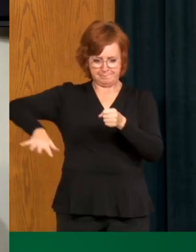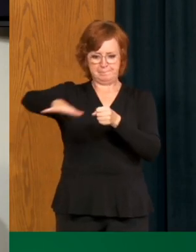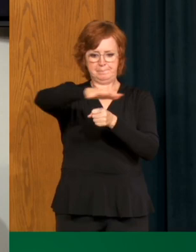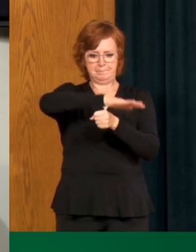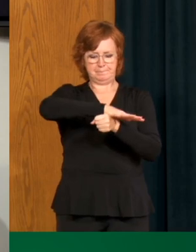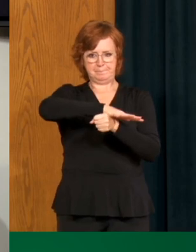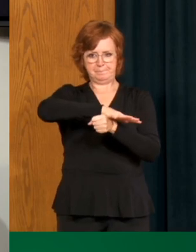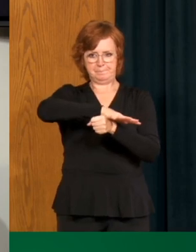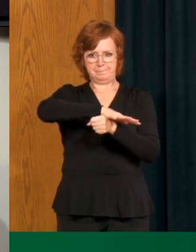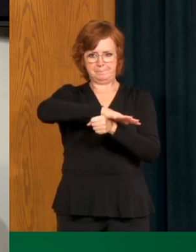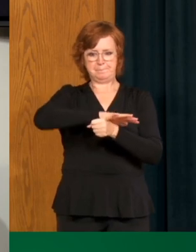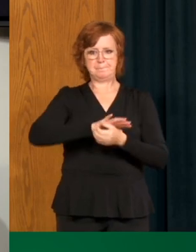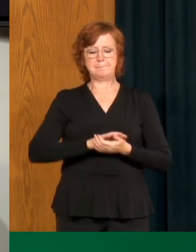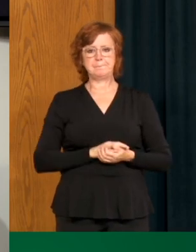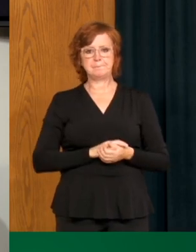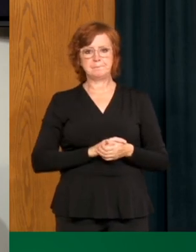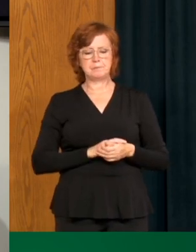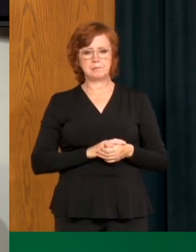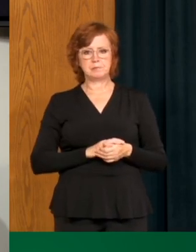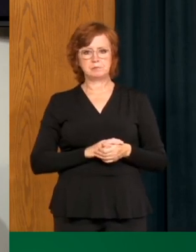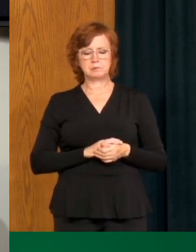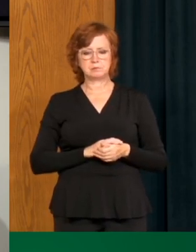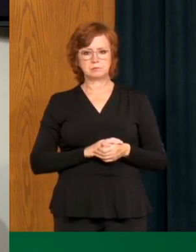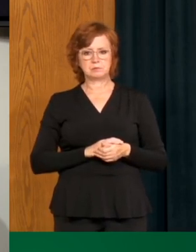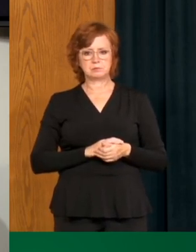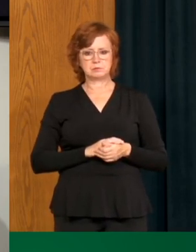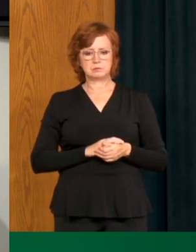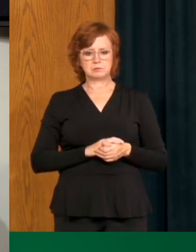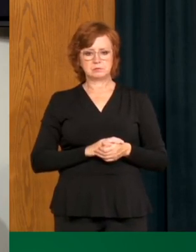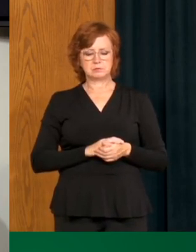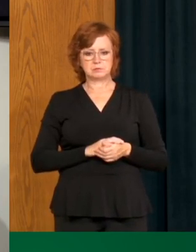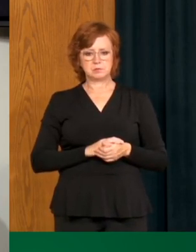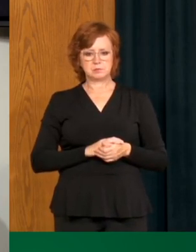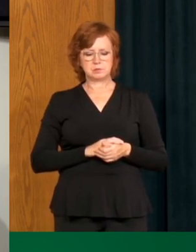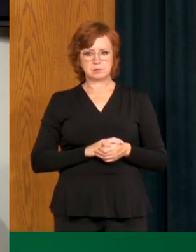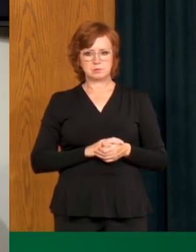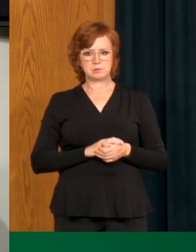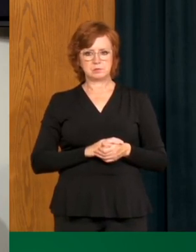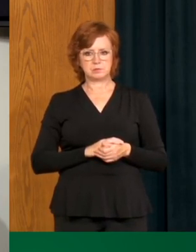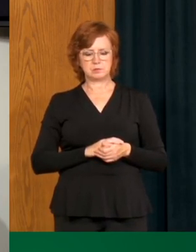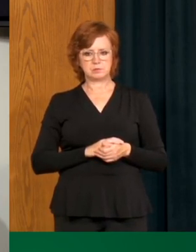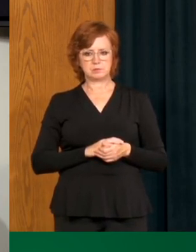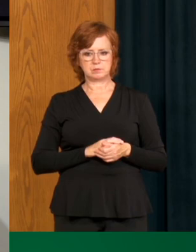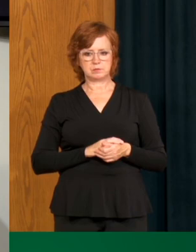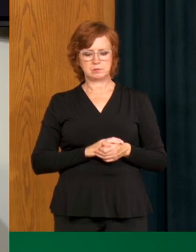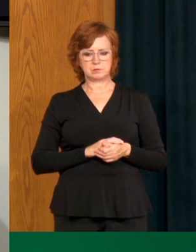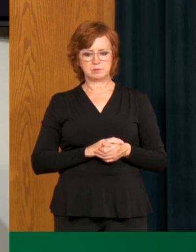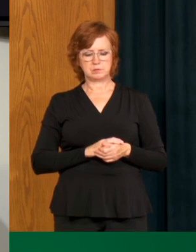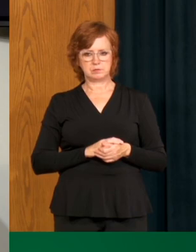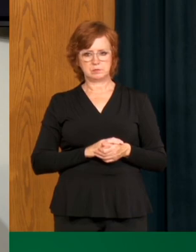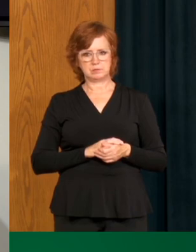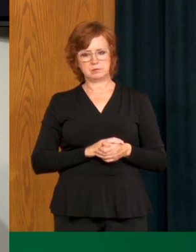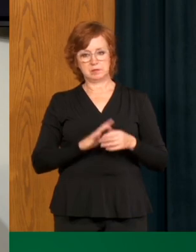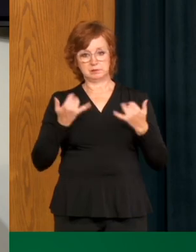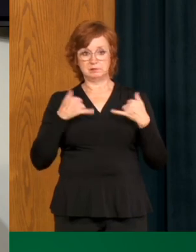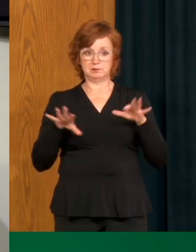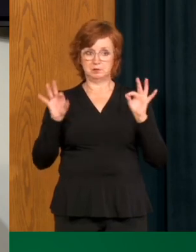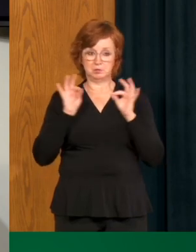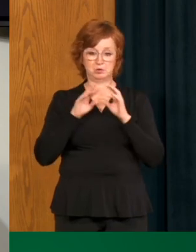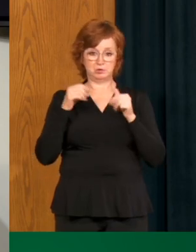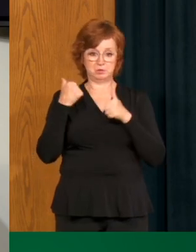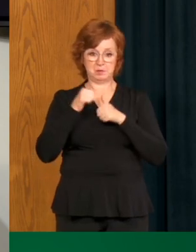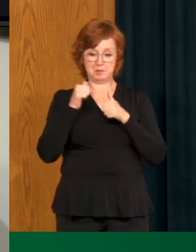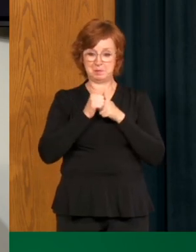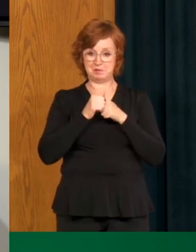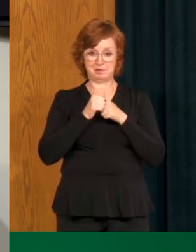also highlight that I think the rapid spread in these settings just shows that while we can effectively